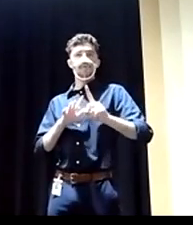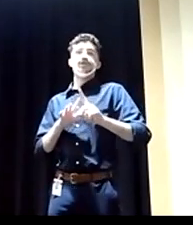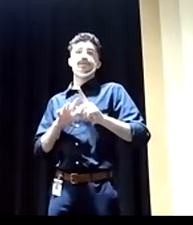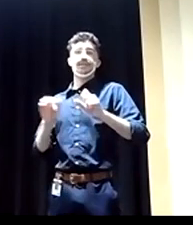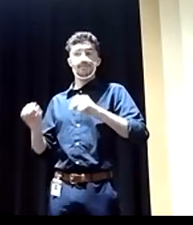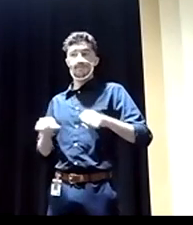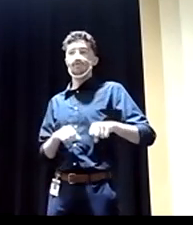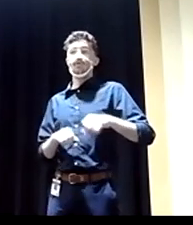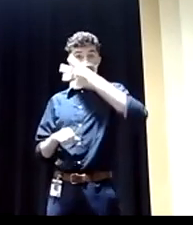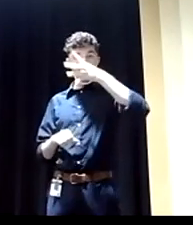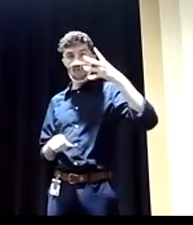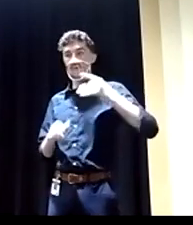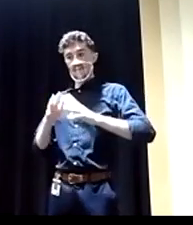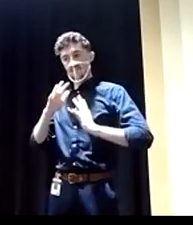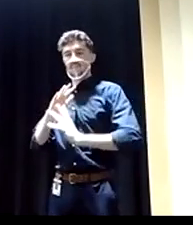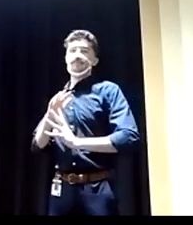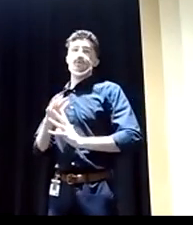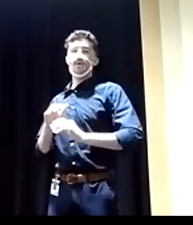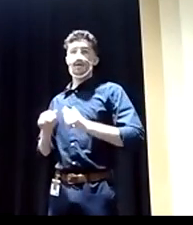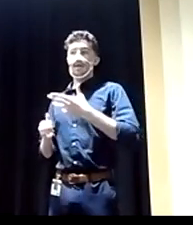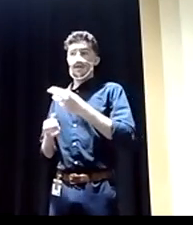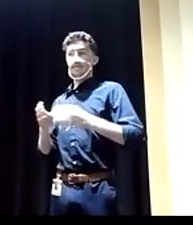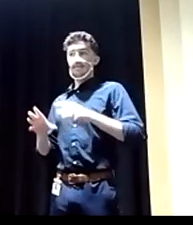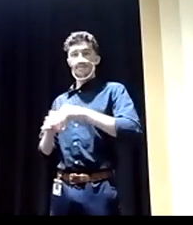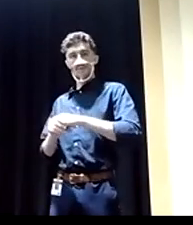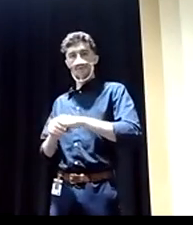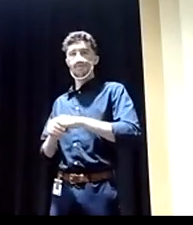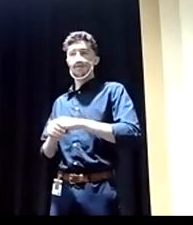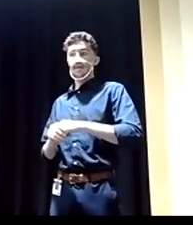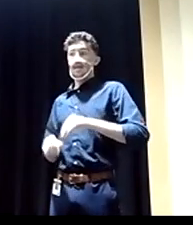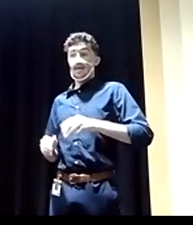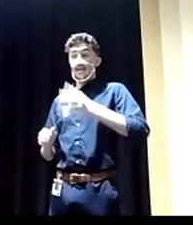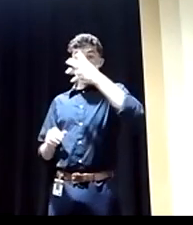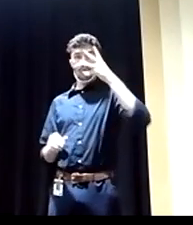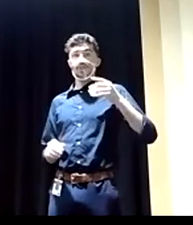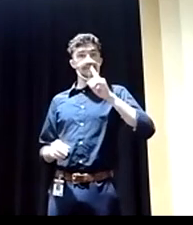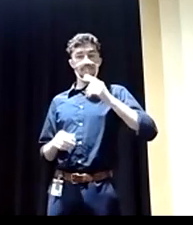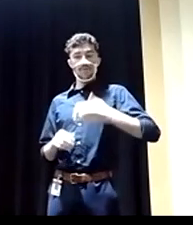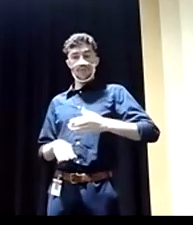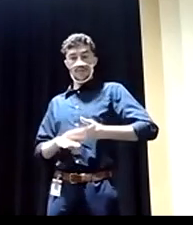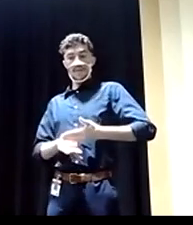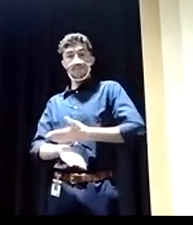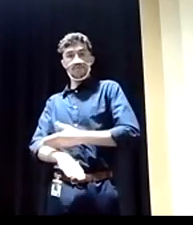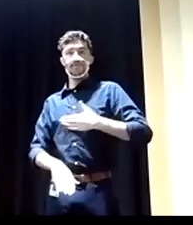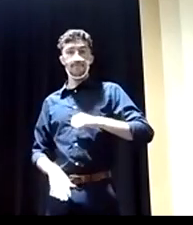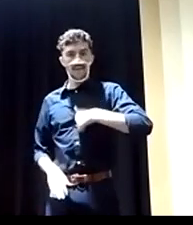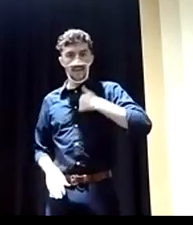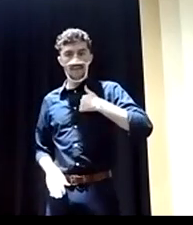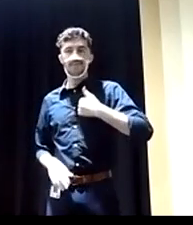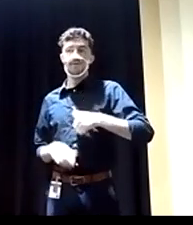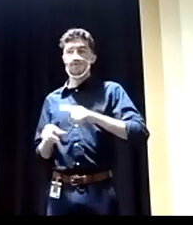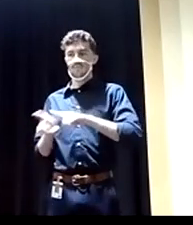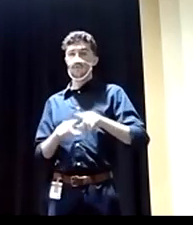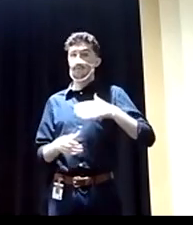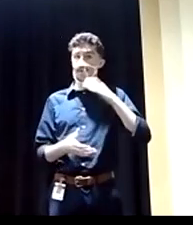experience. And immigration has immeasurably enriched my life as it has our country's destiny and